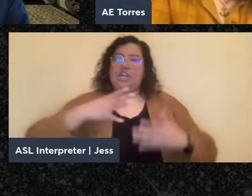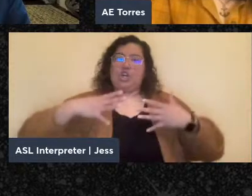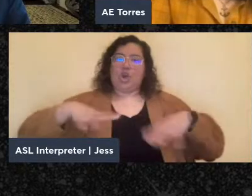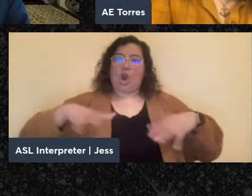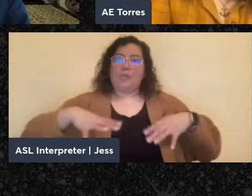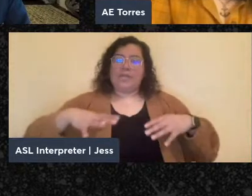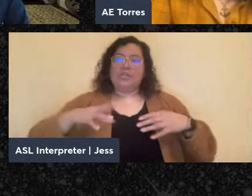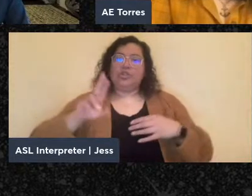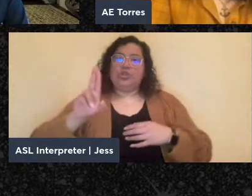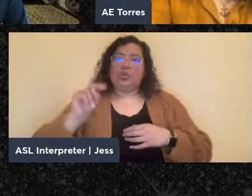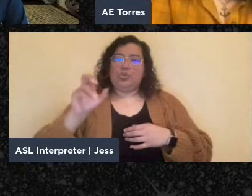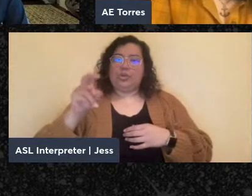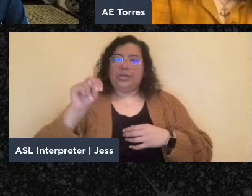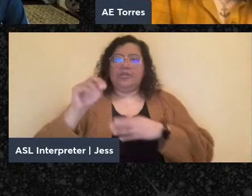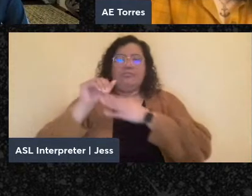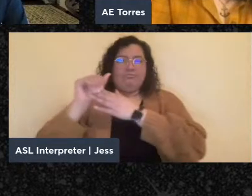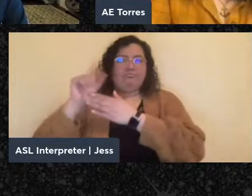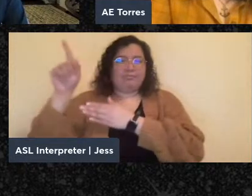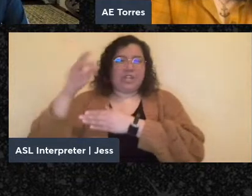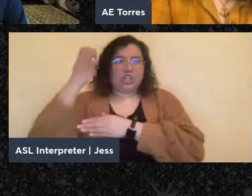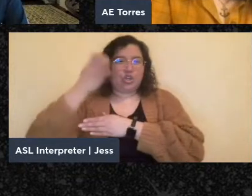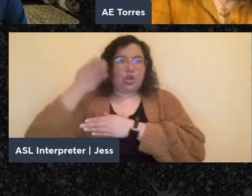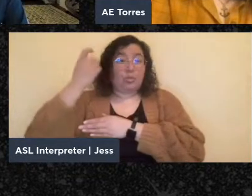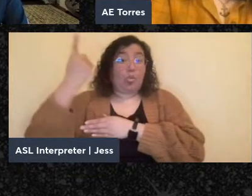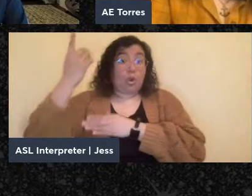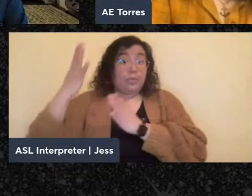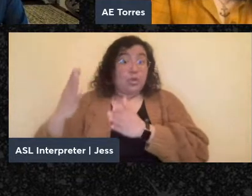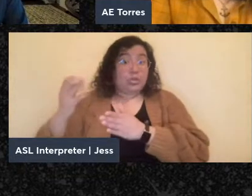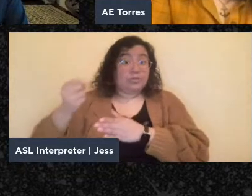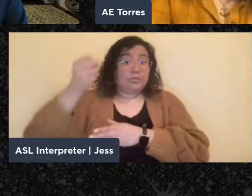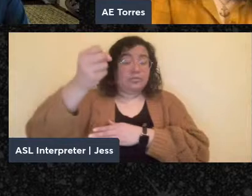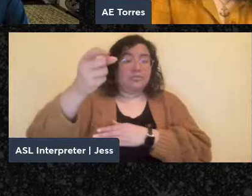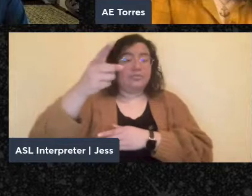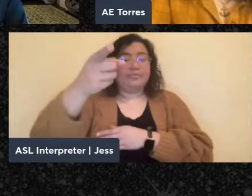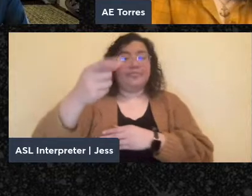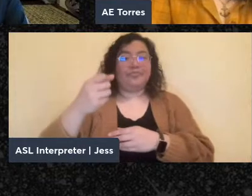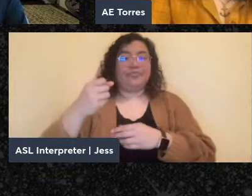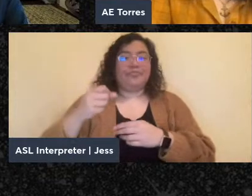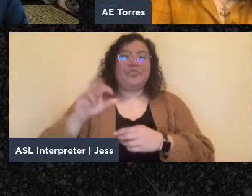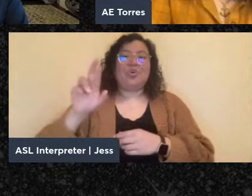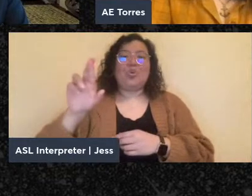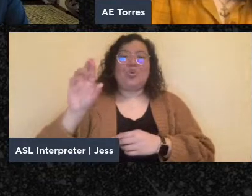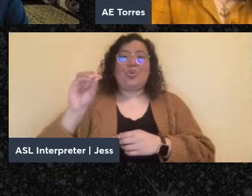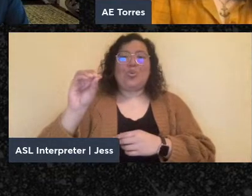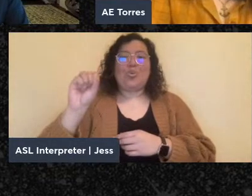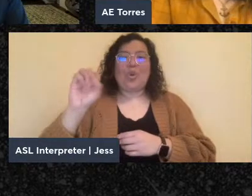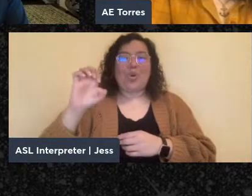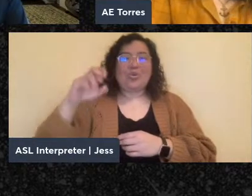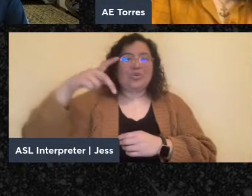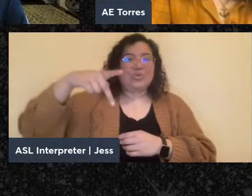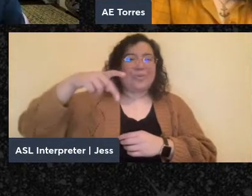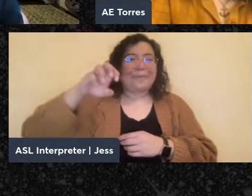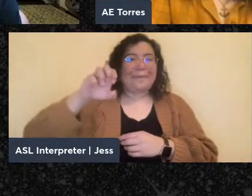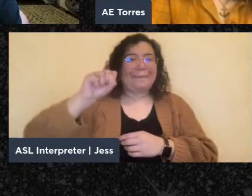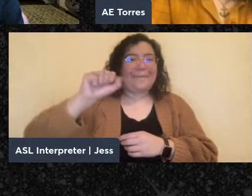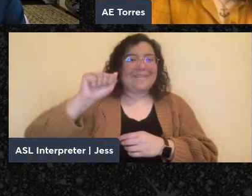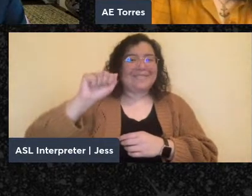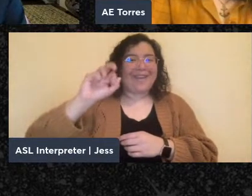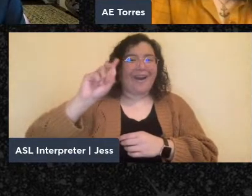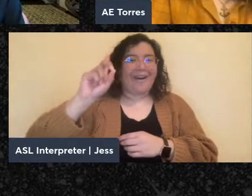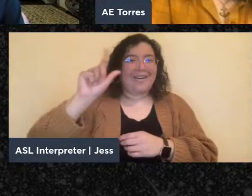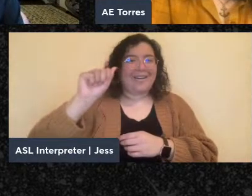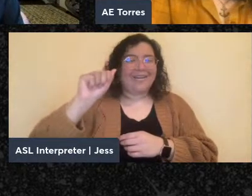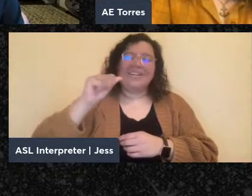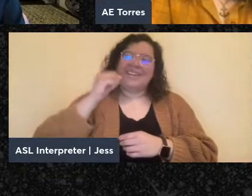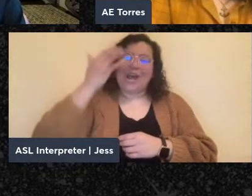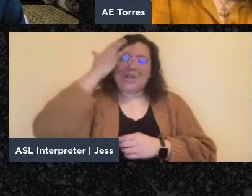survivors in Europe, and one of the people they sent was the anarchist and labor organizer Rose Posada, who's fairly well known, although not well known as an